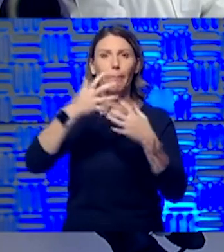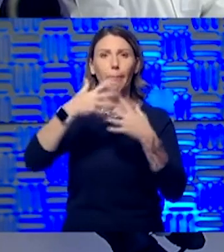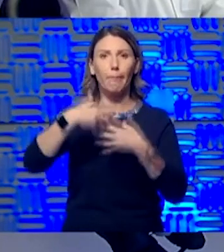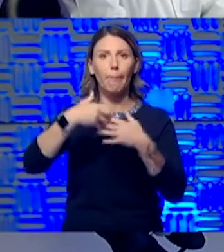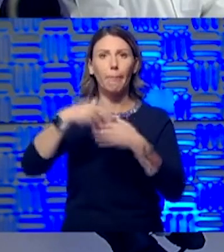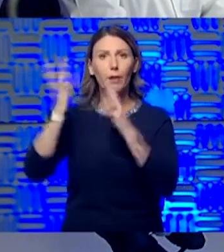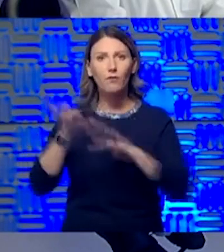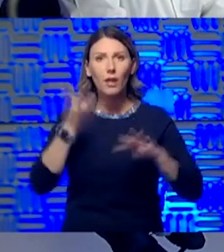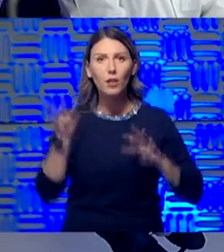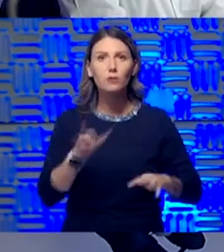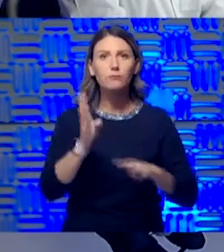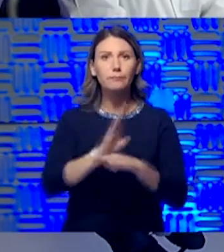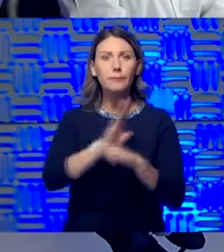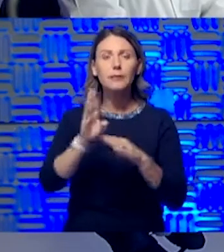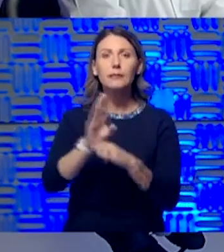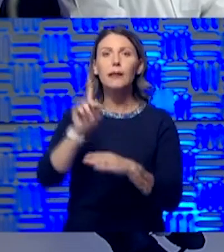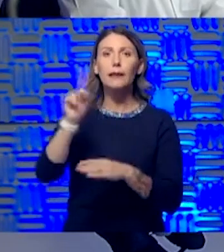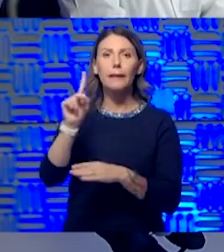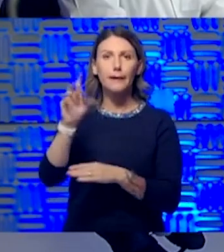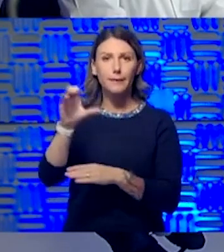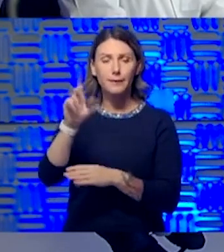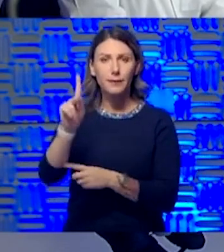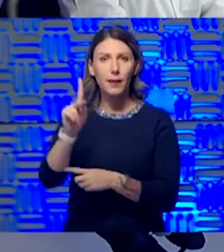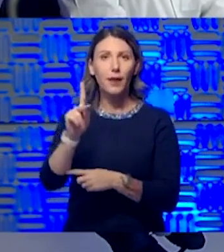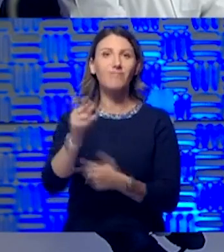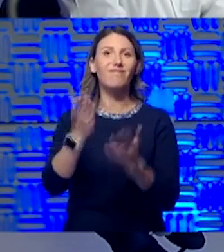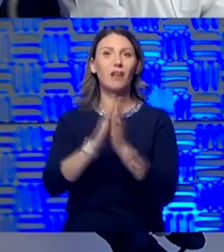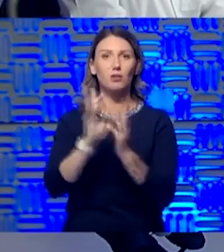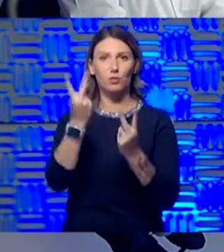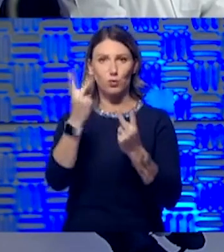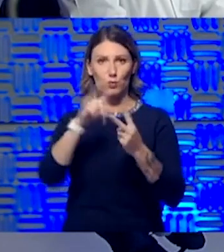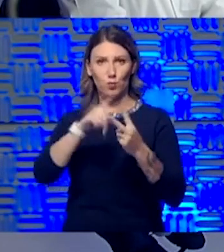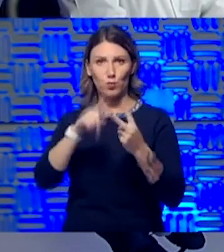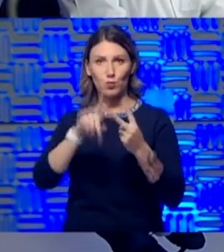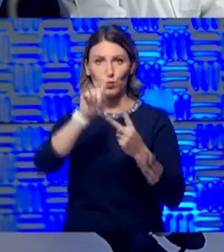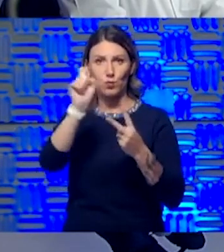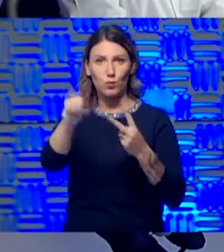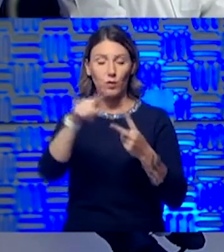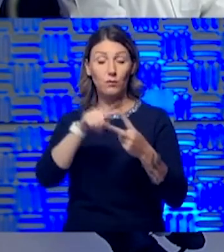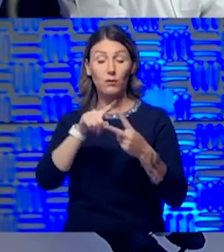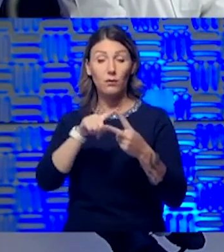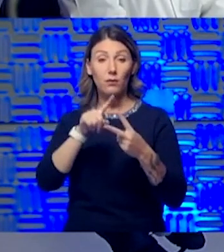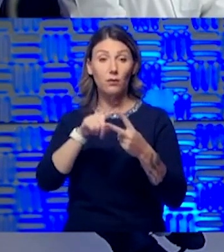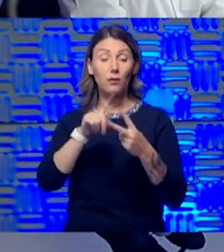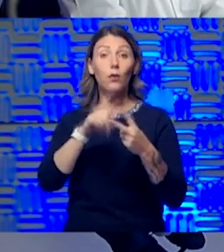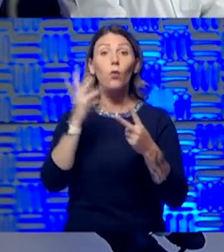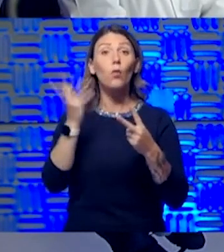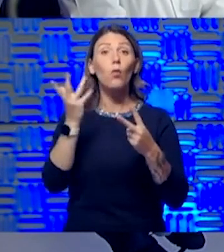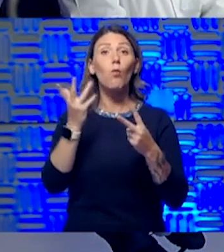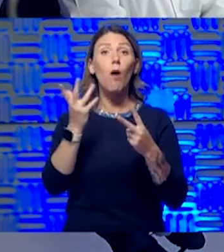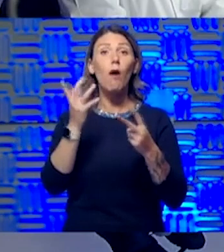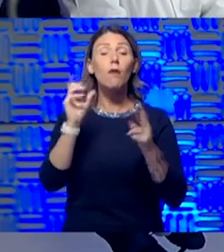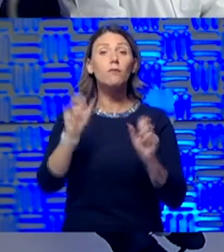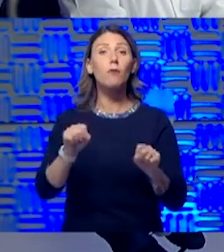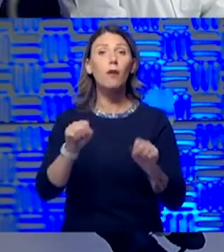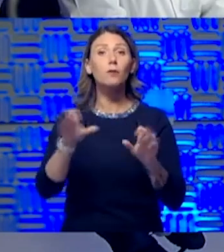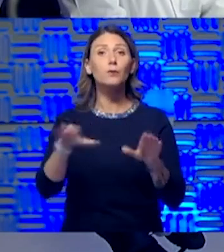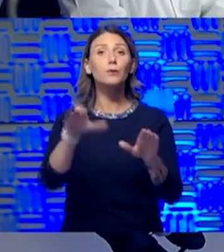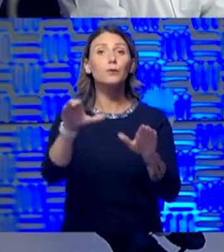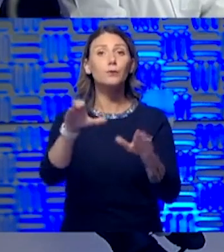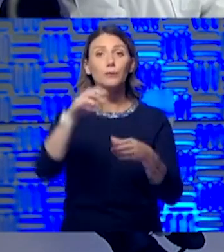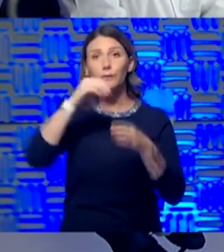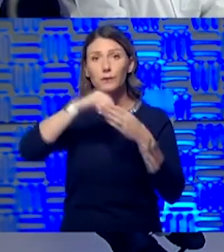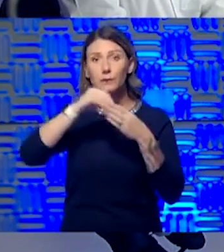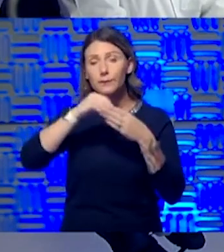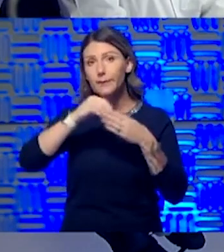KCK. He had two questions. One, what can be done inside his business